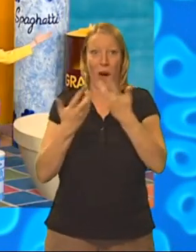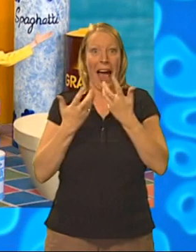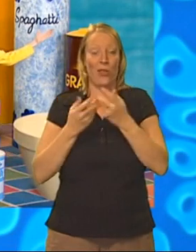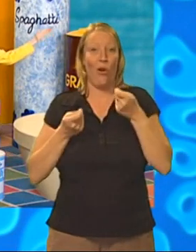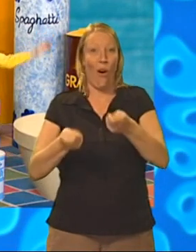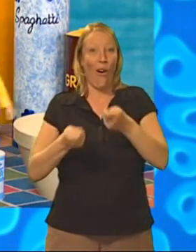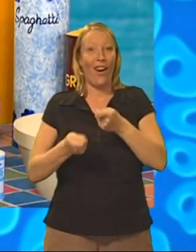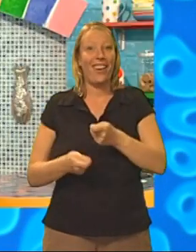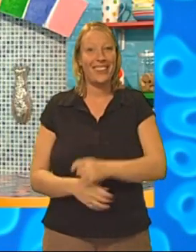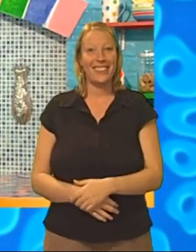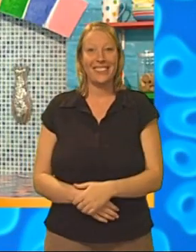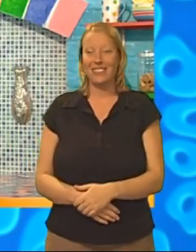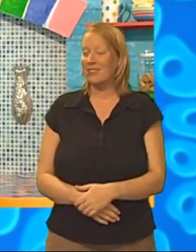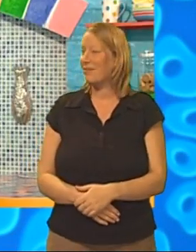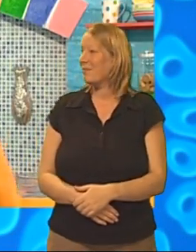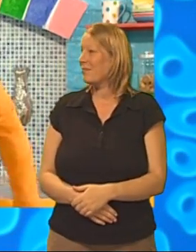you how to cook!